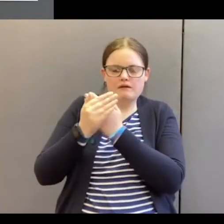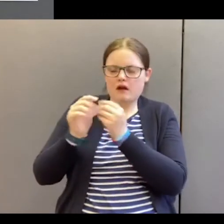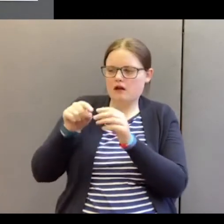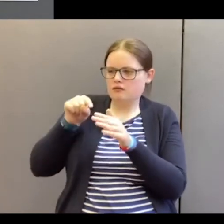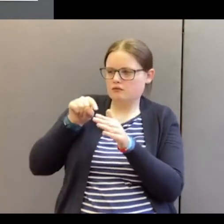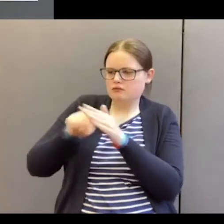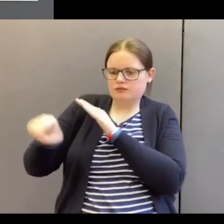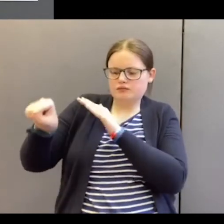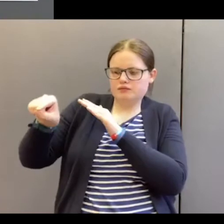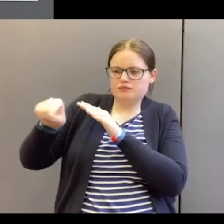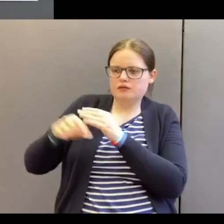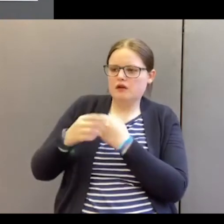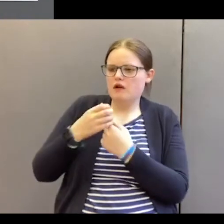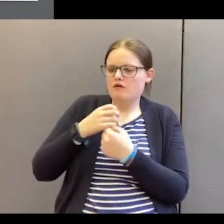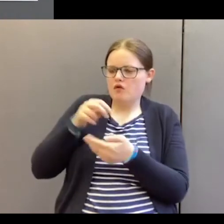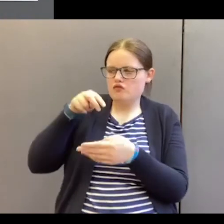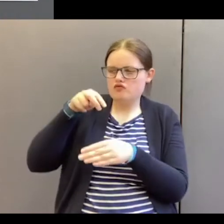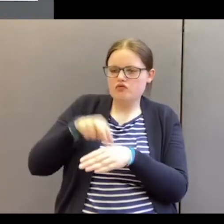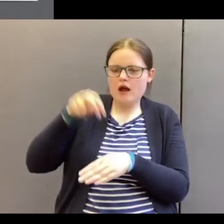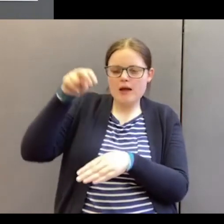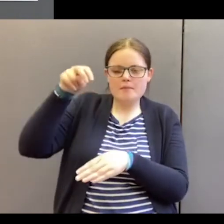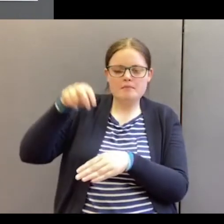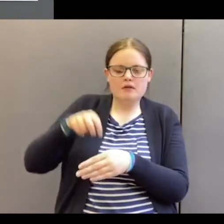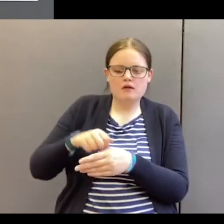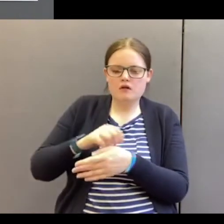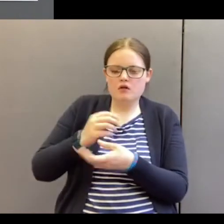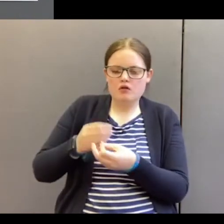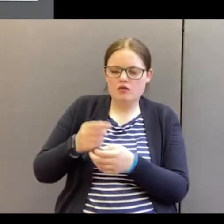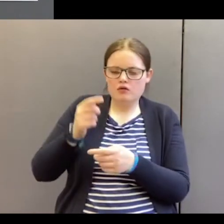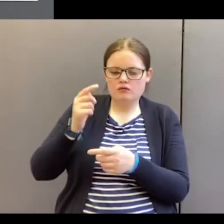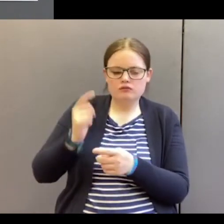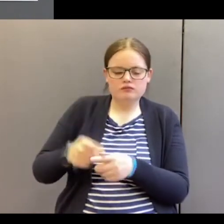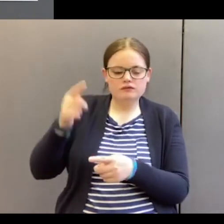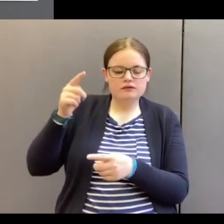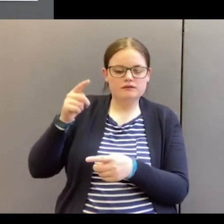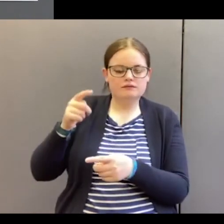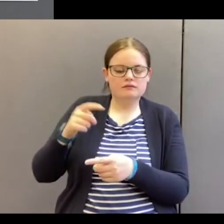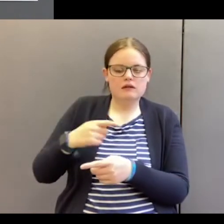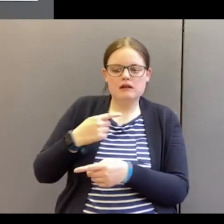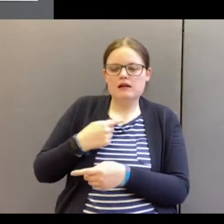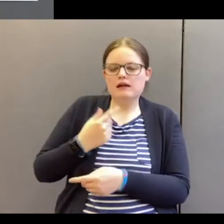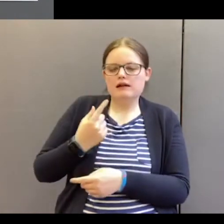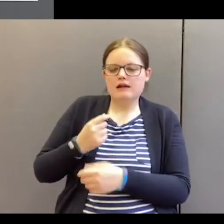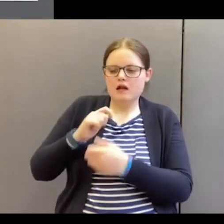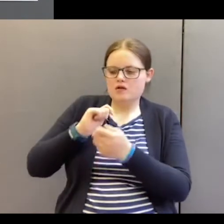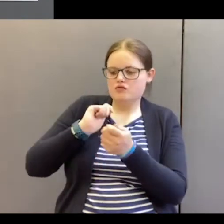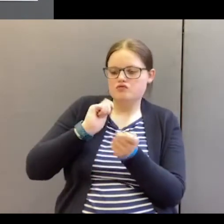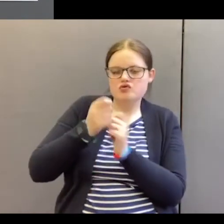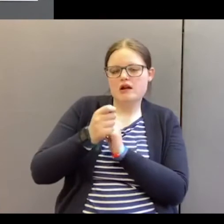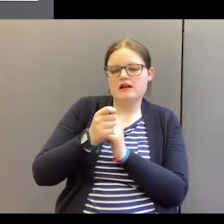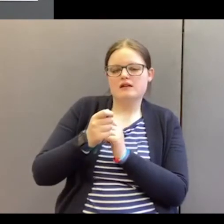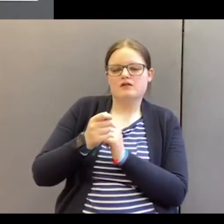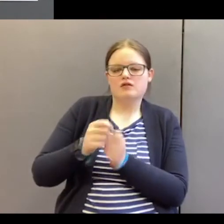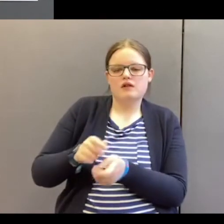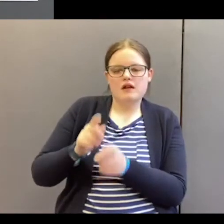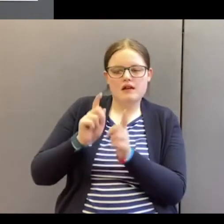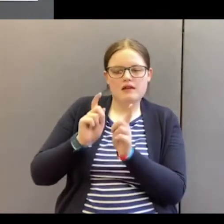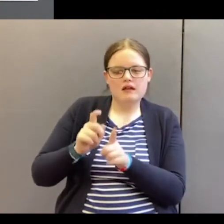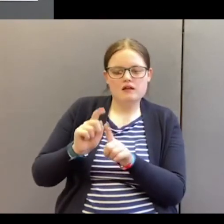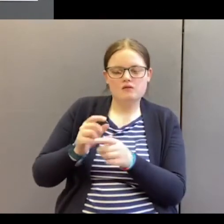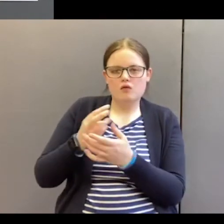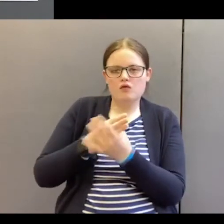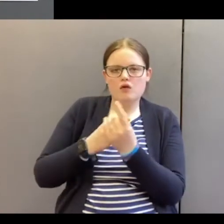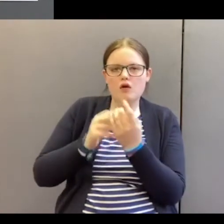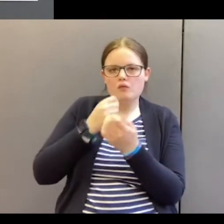the frog jumps, all of a sudden, I can change. This is what God will do.